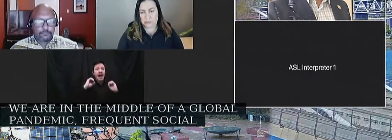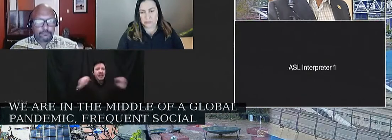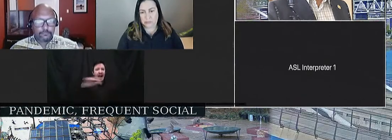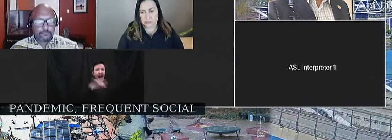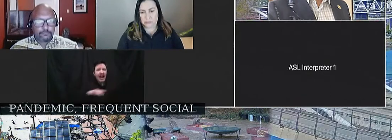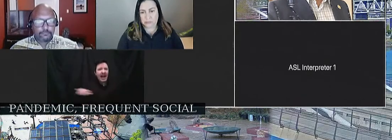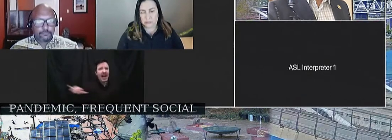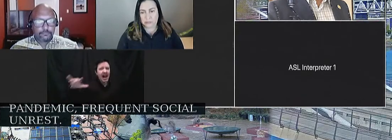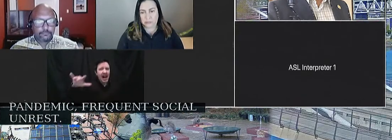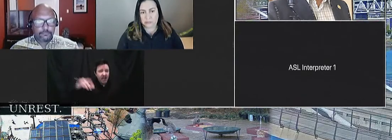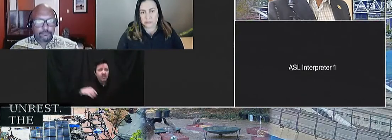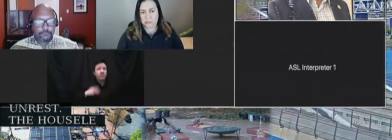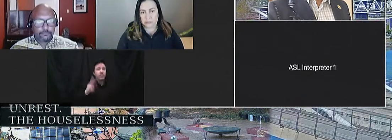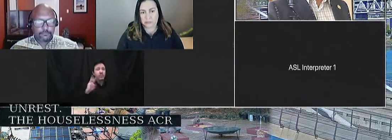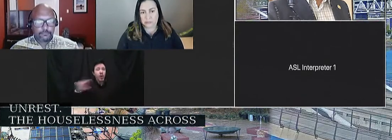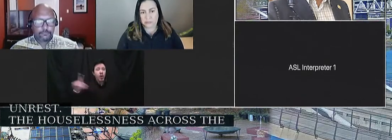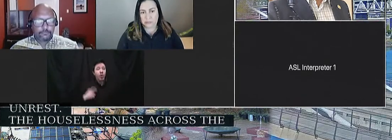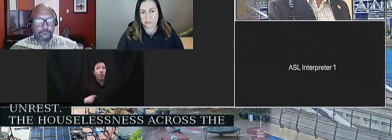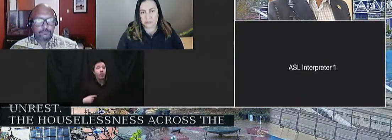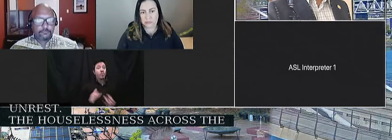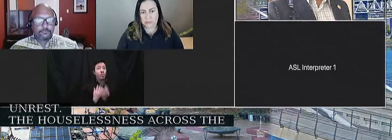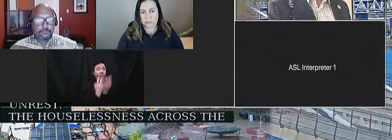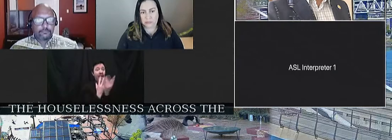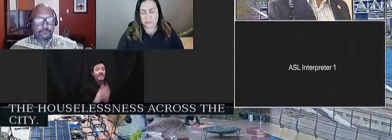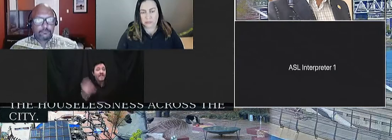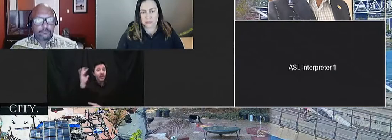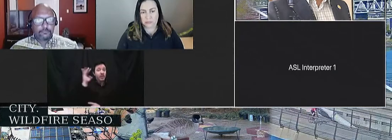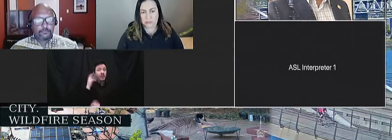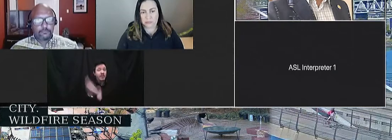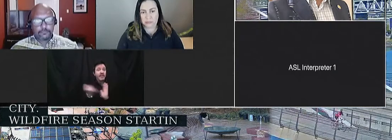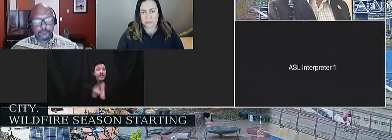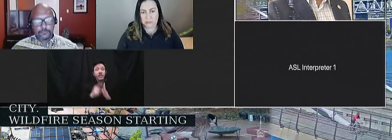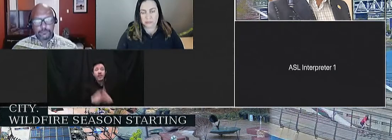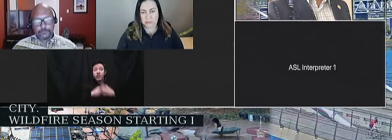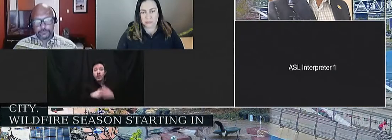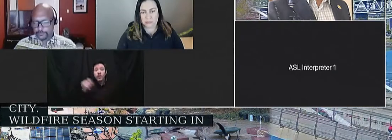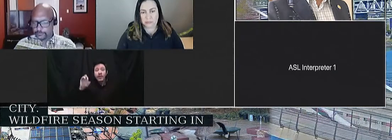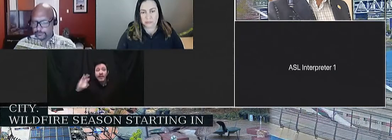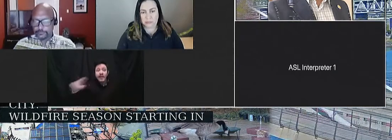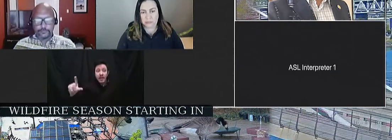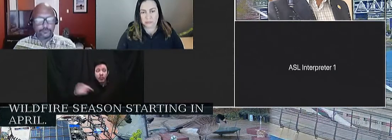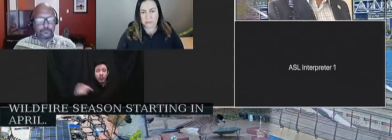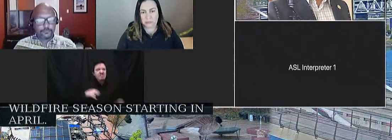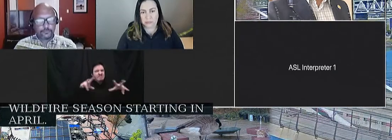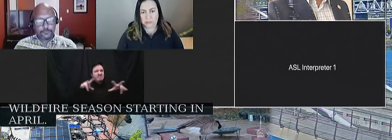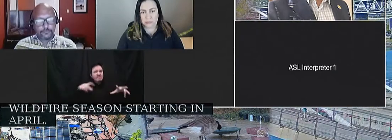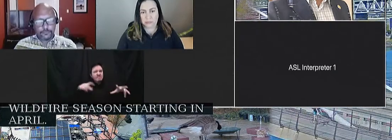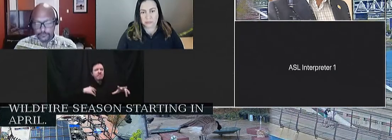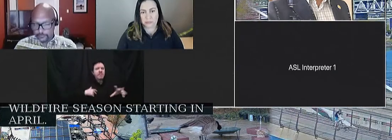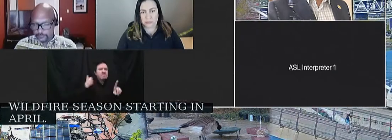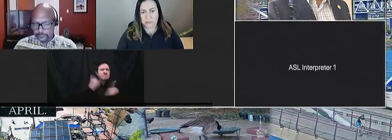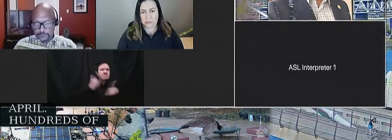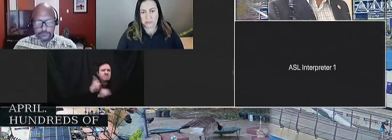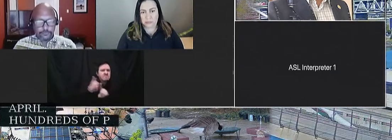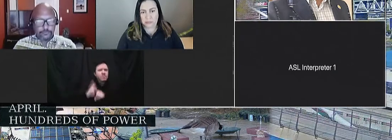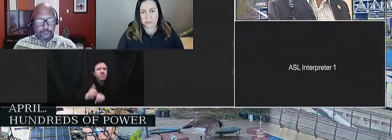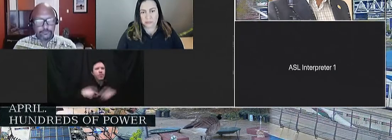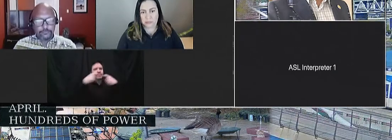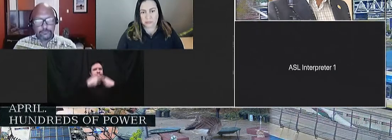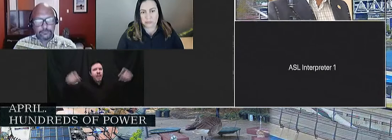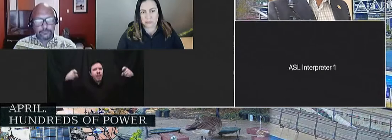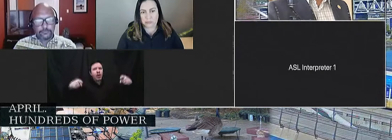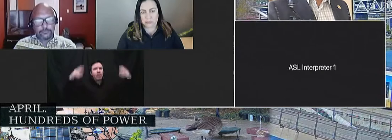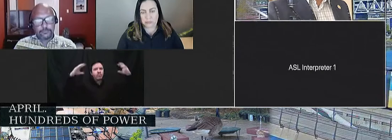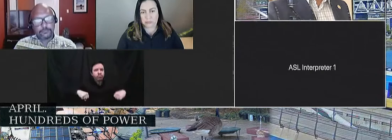city. The wildfire season starting in April. Recent ice storms tore down hundreds of power lines wreaking havoc across our city.